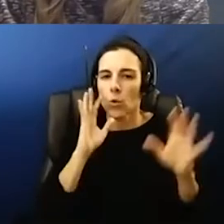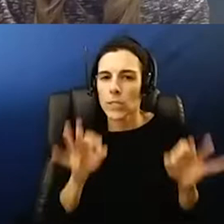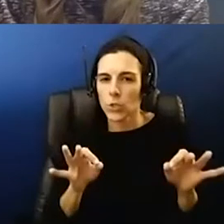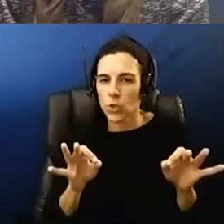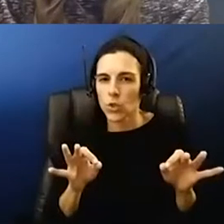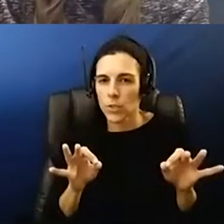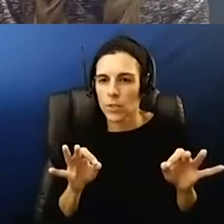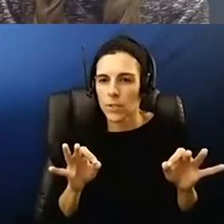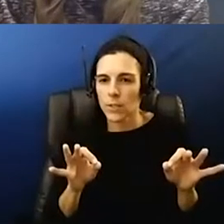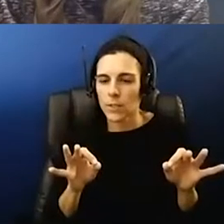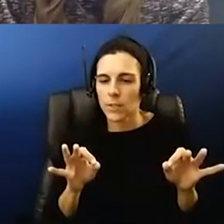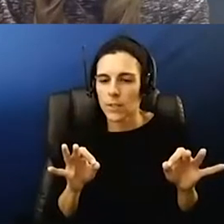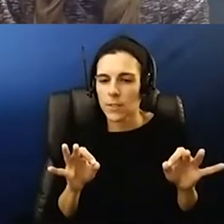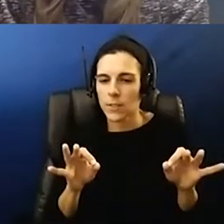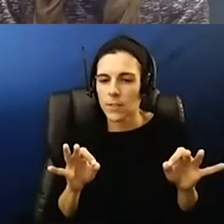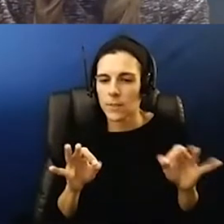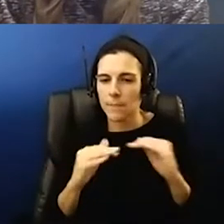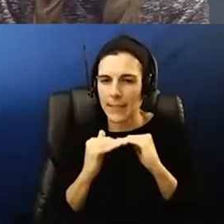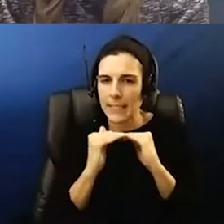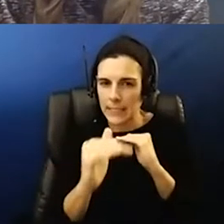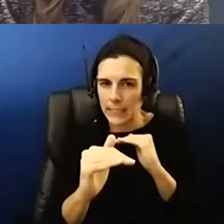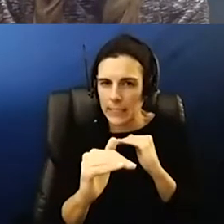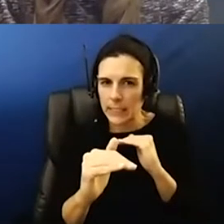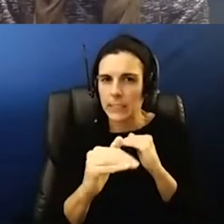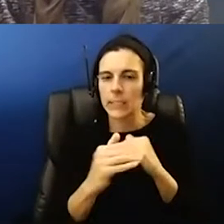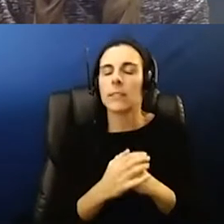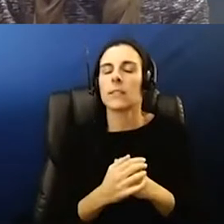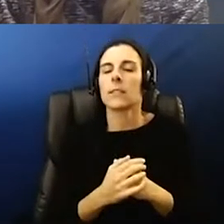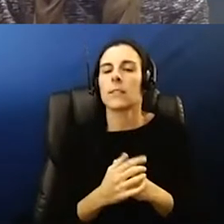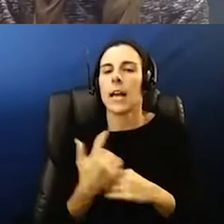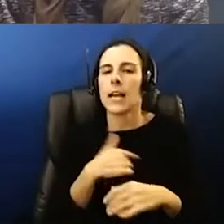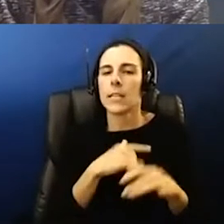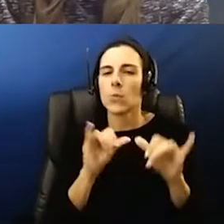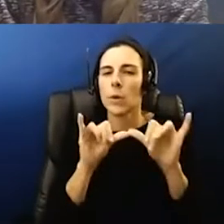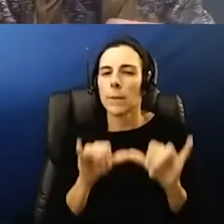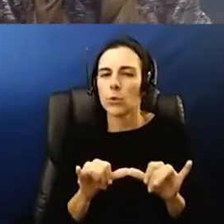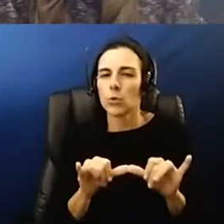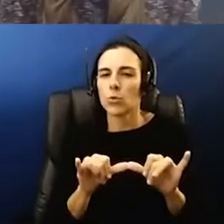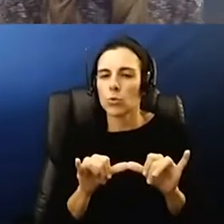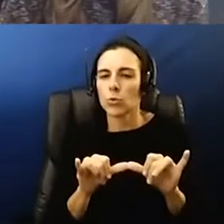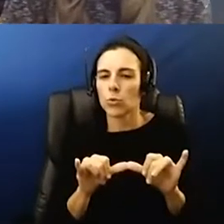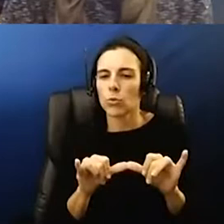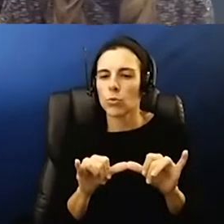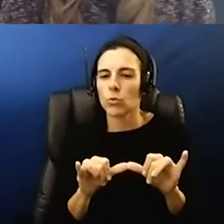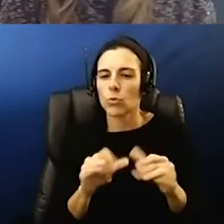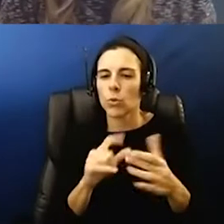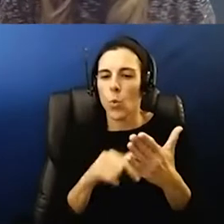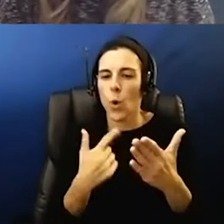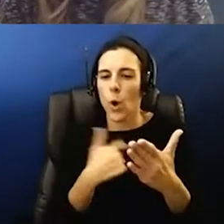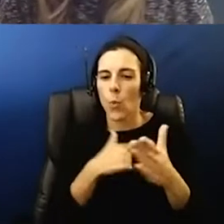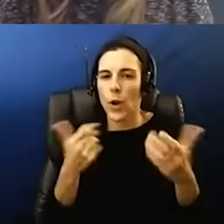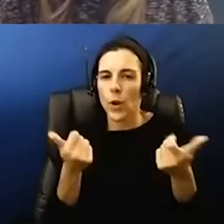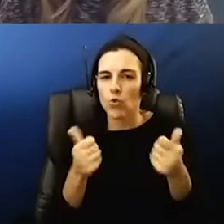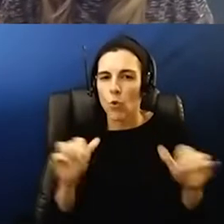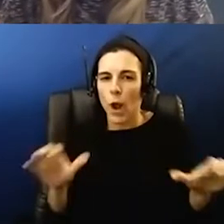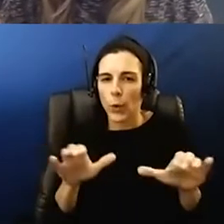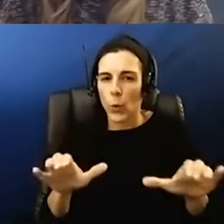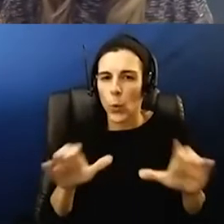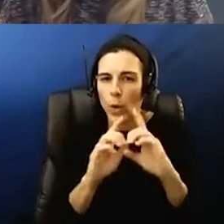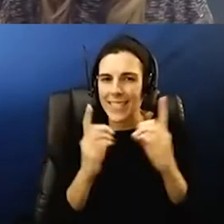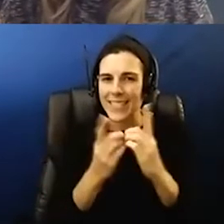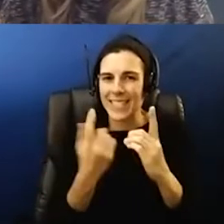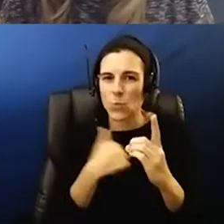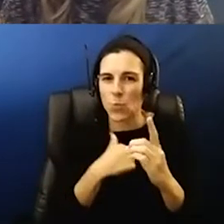congruent we we as we measure what we're trying to do in the districts that we compete with